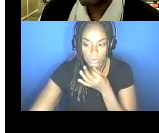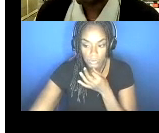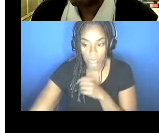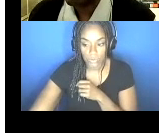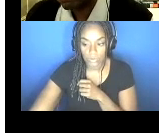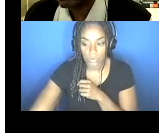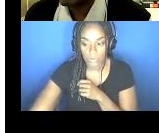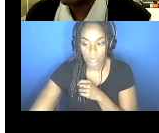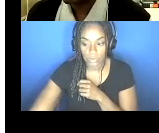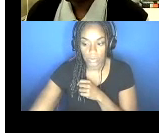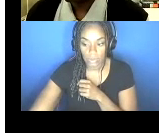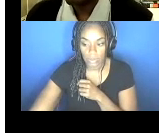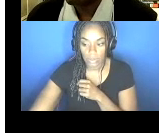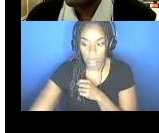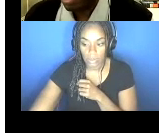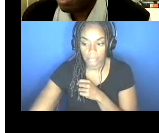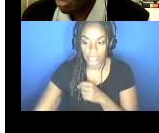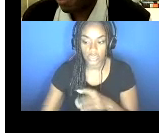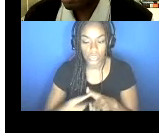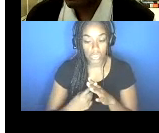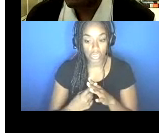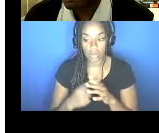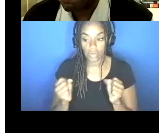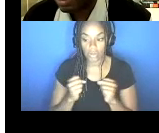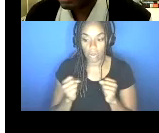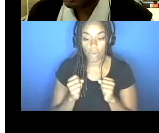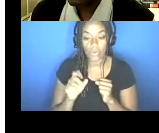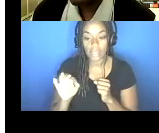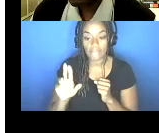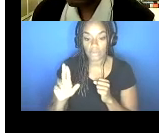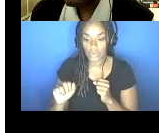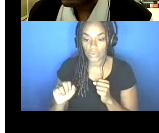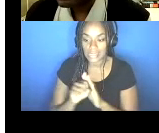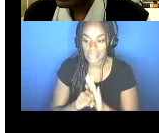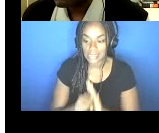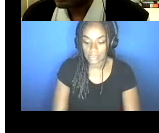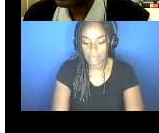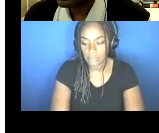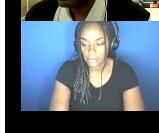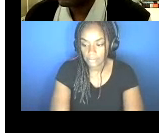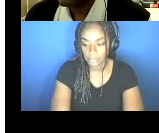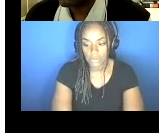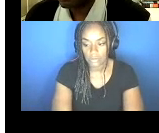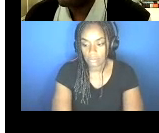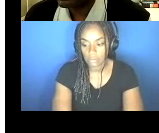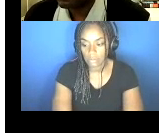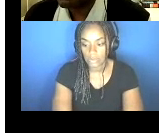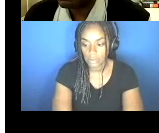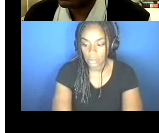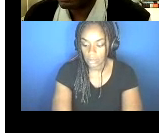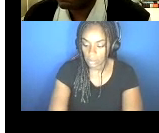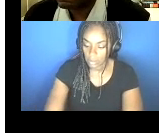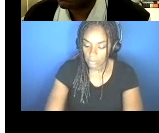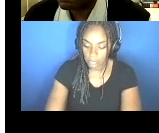kind of get into cold and flu season, in the, in the era of COVID-19. So I'd like to start out and really